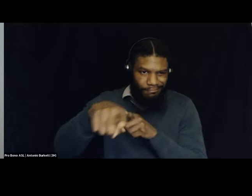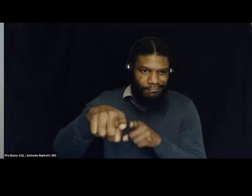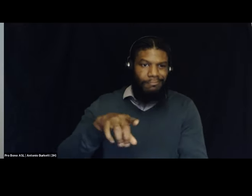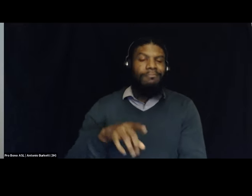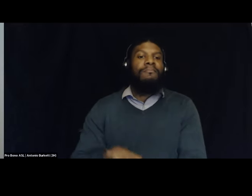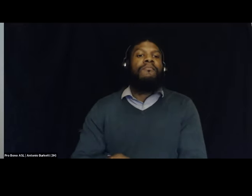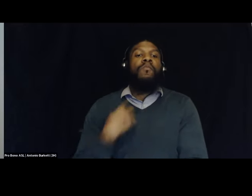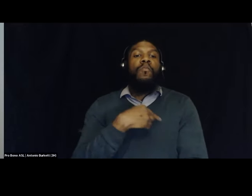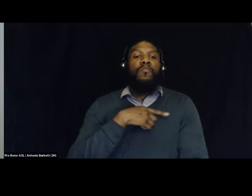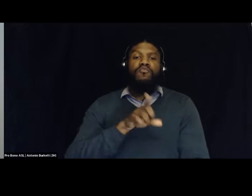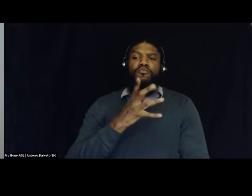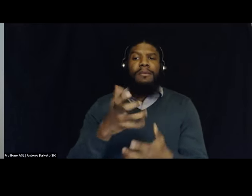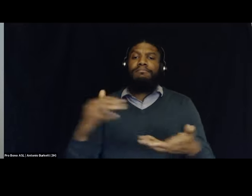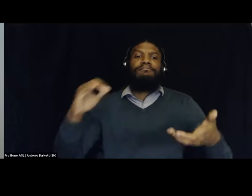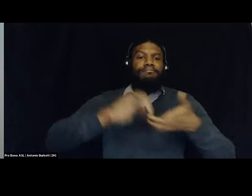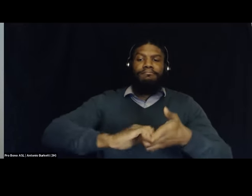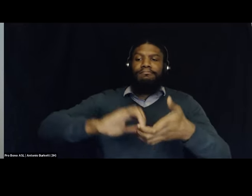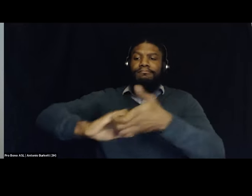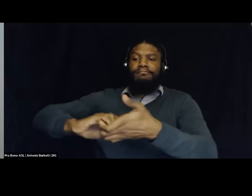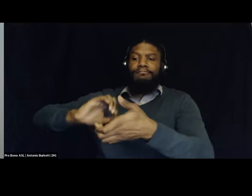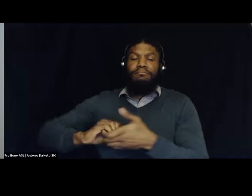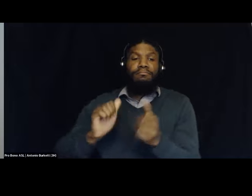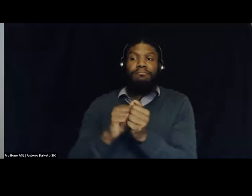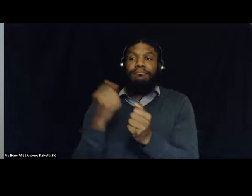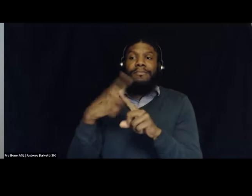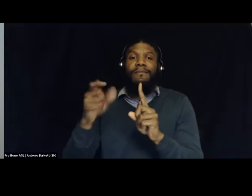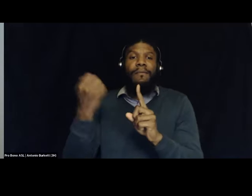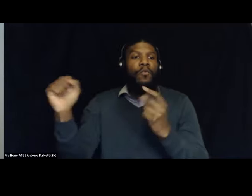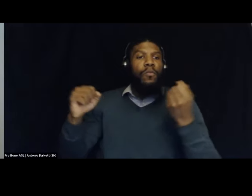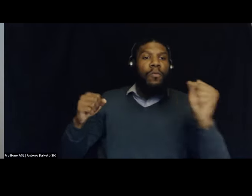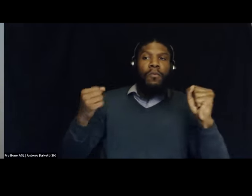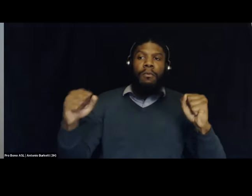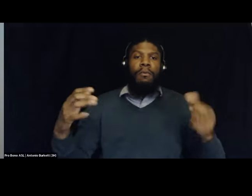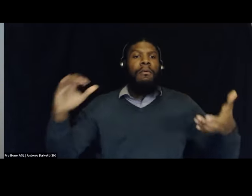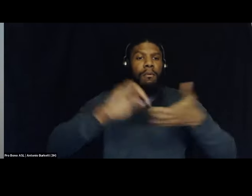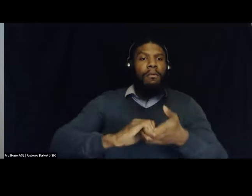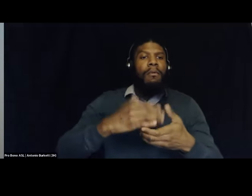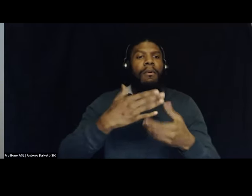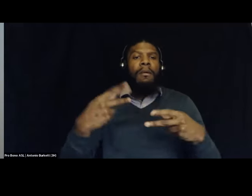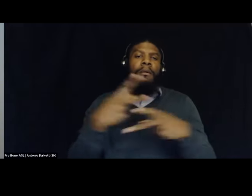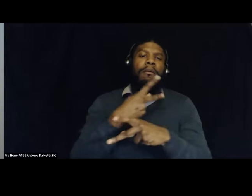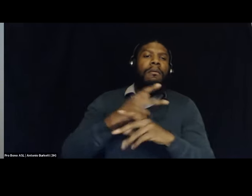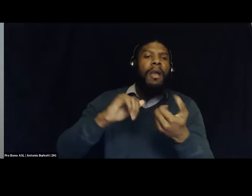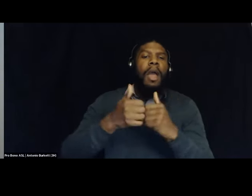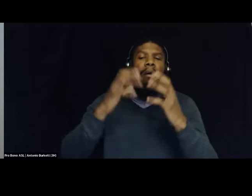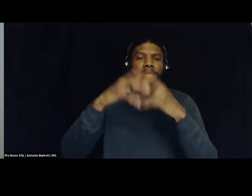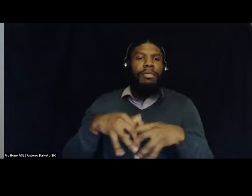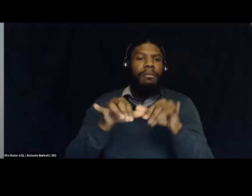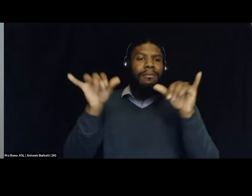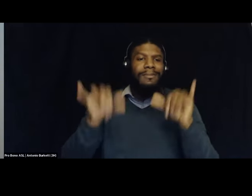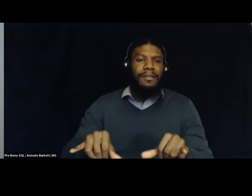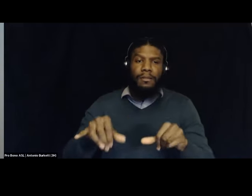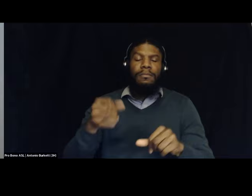is to collaborate across movements and organize to interrogate the ways the drug war has infected the systems and institutions